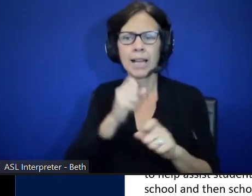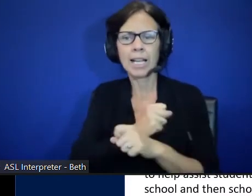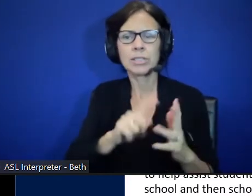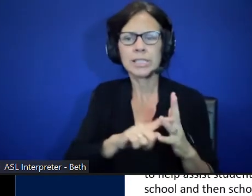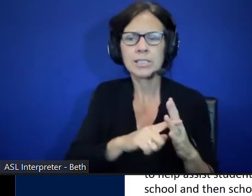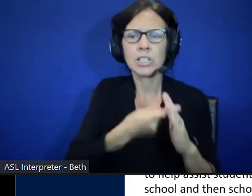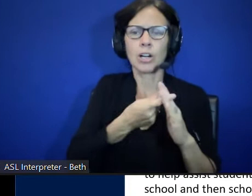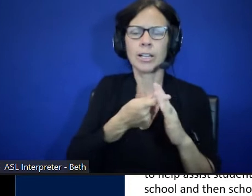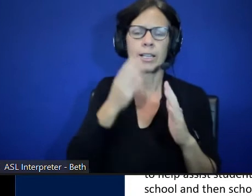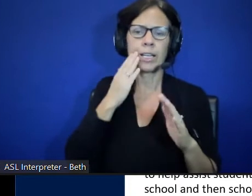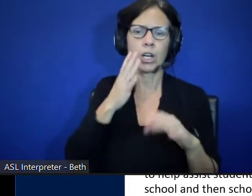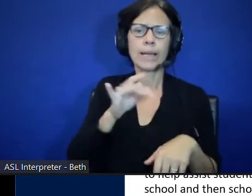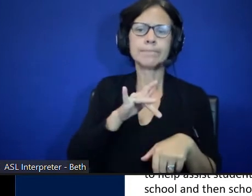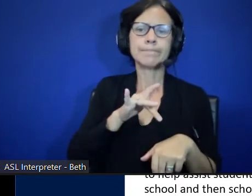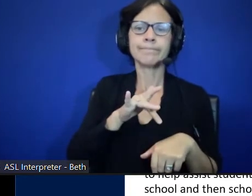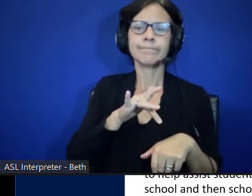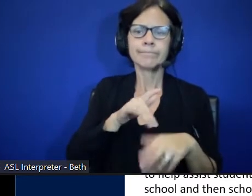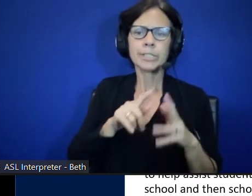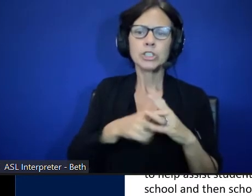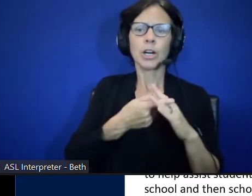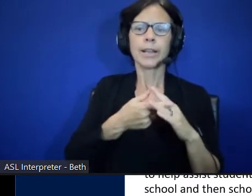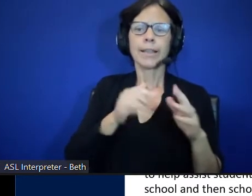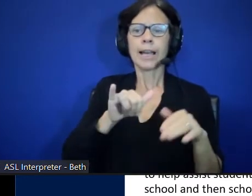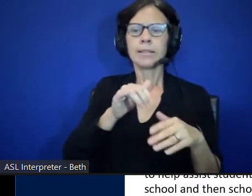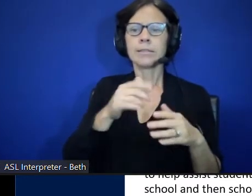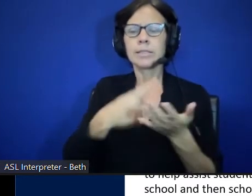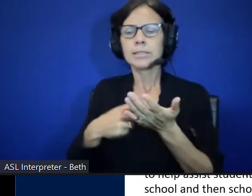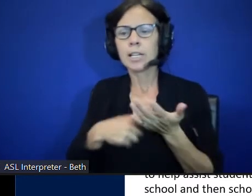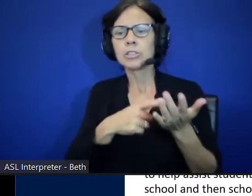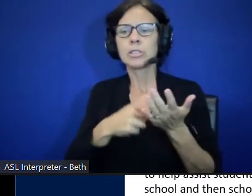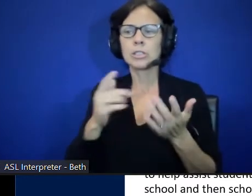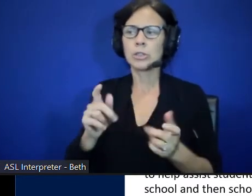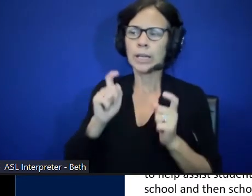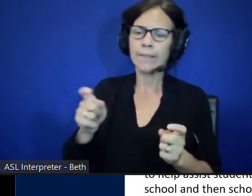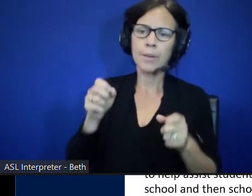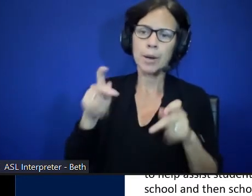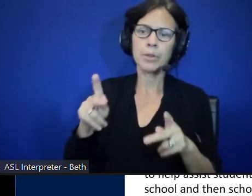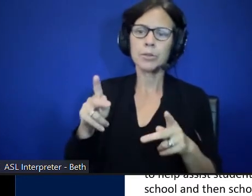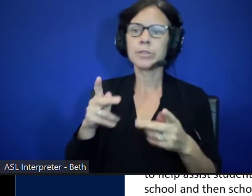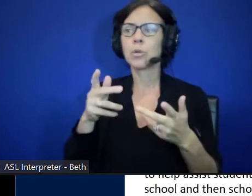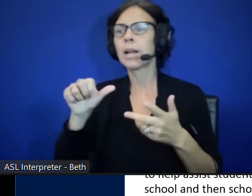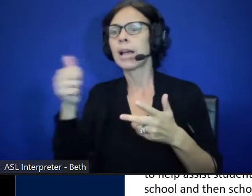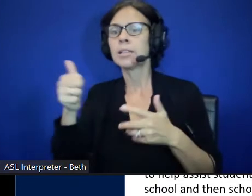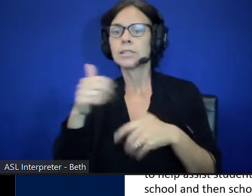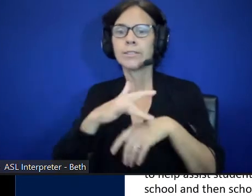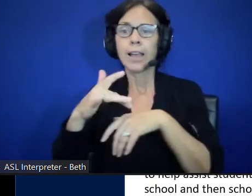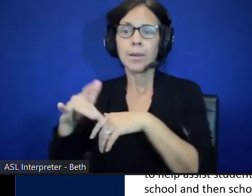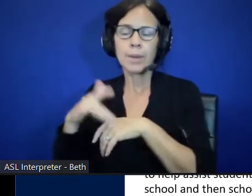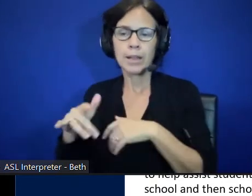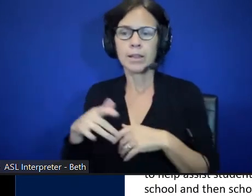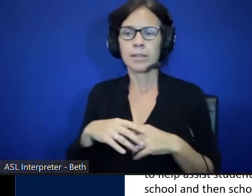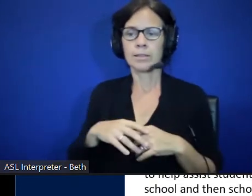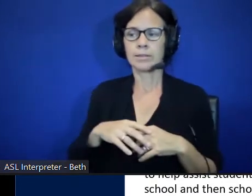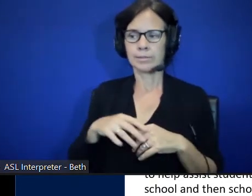giving them opportunities to see what else is out there and what they can do. So when I was